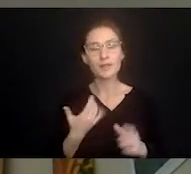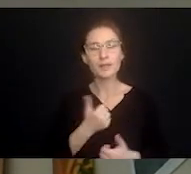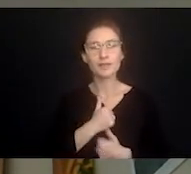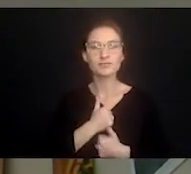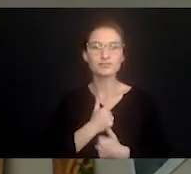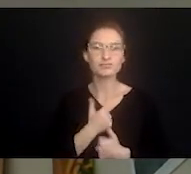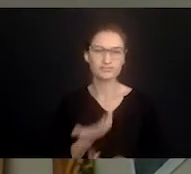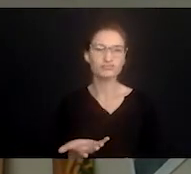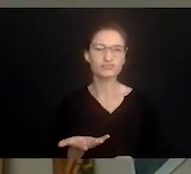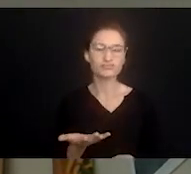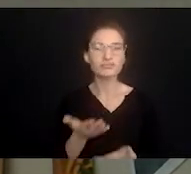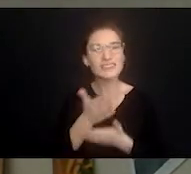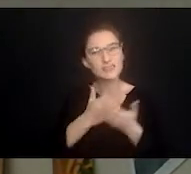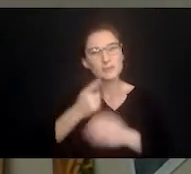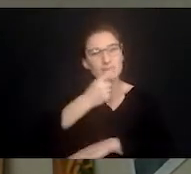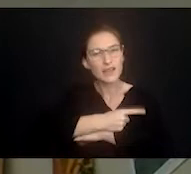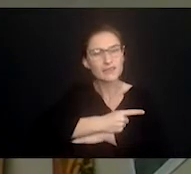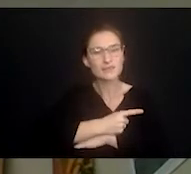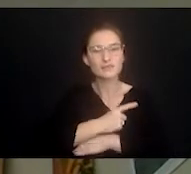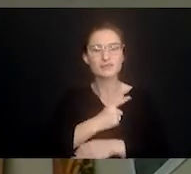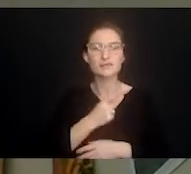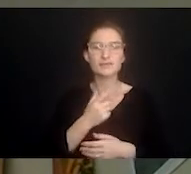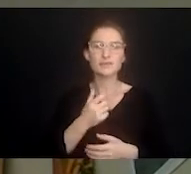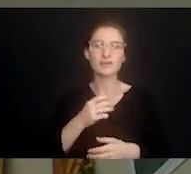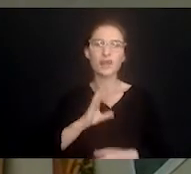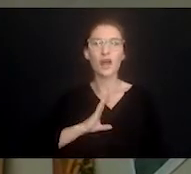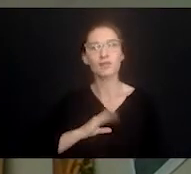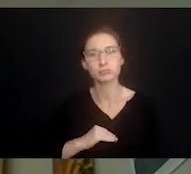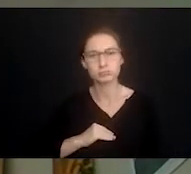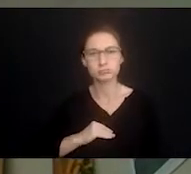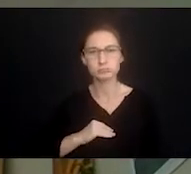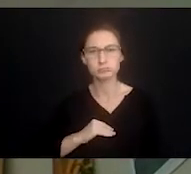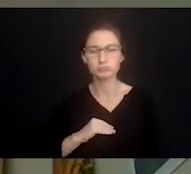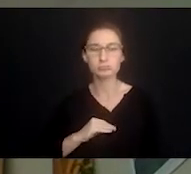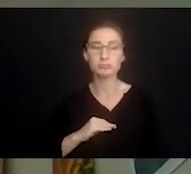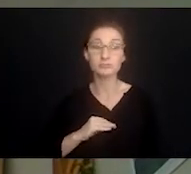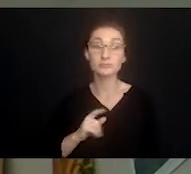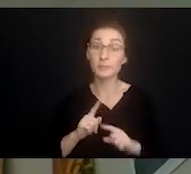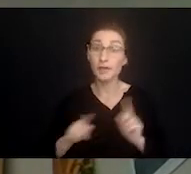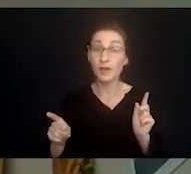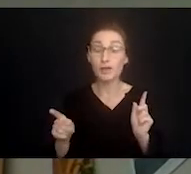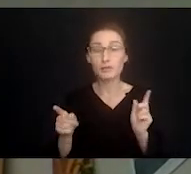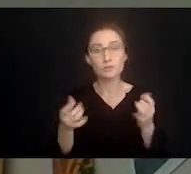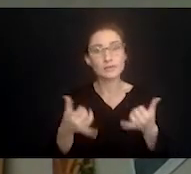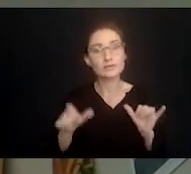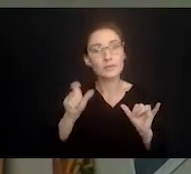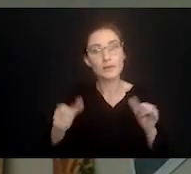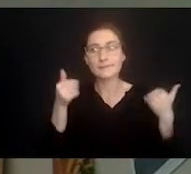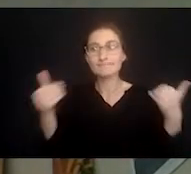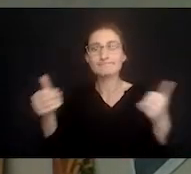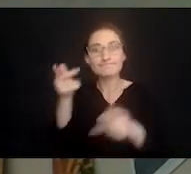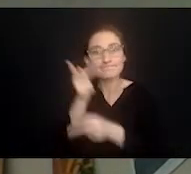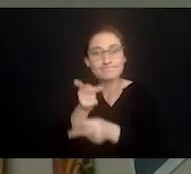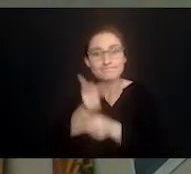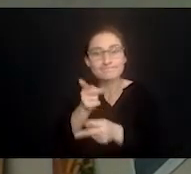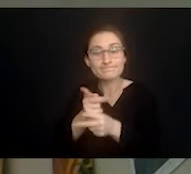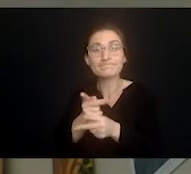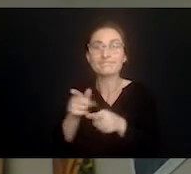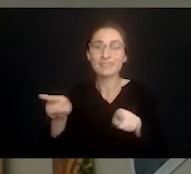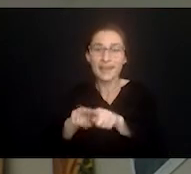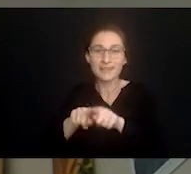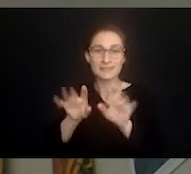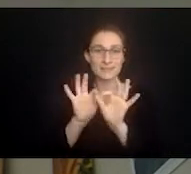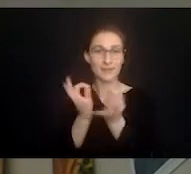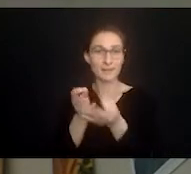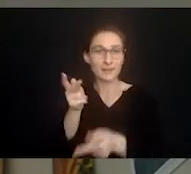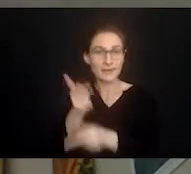Some days we just feel empty. We feel like we don't have anything left to give, but we still have to. We're still family